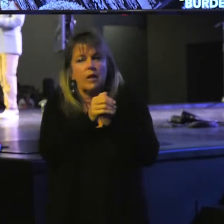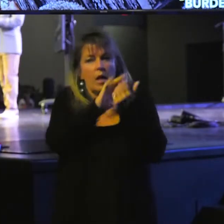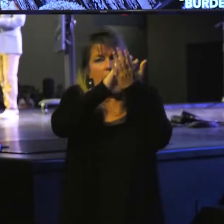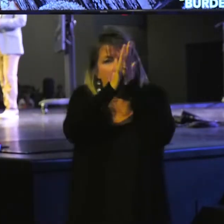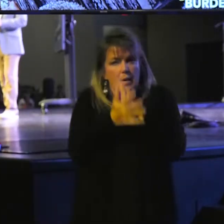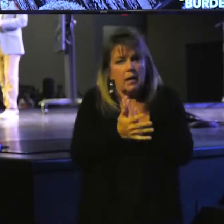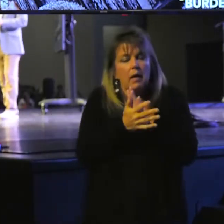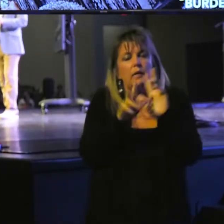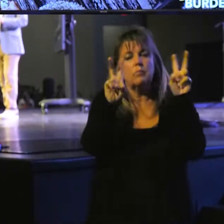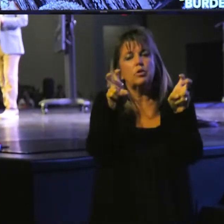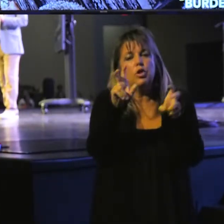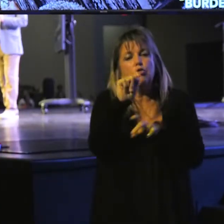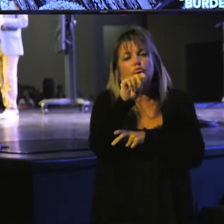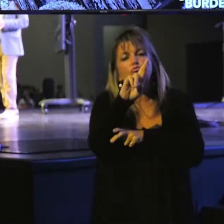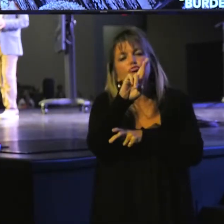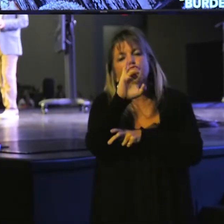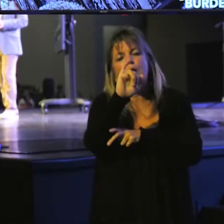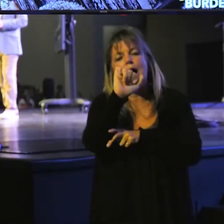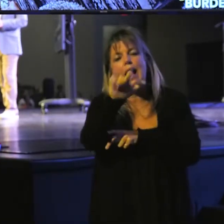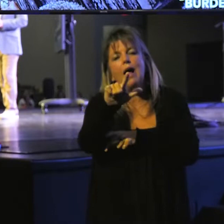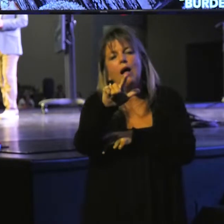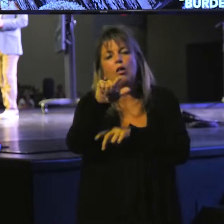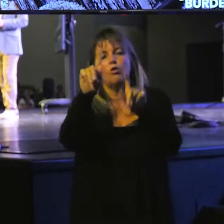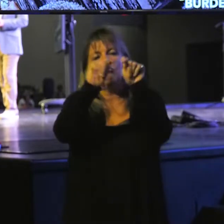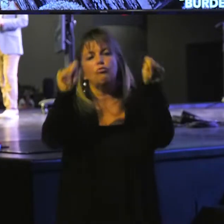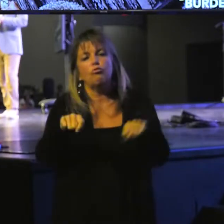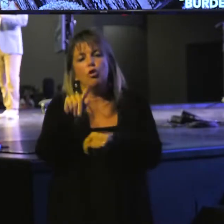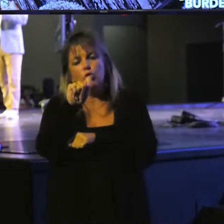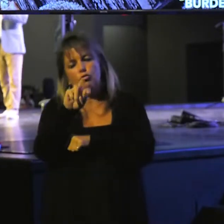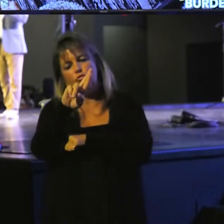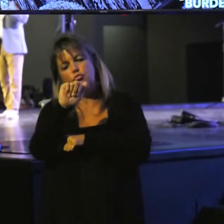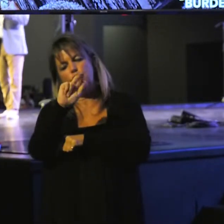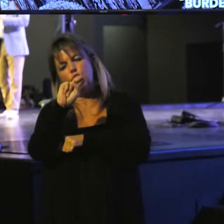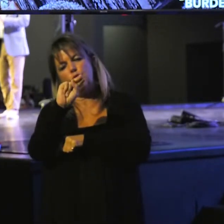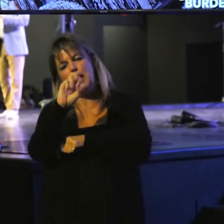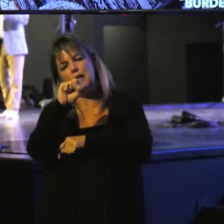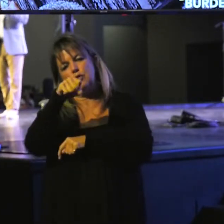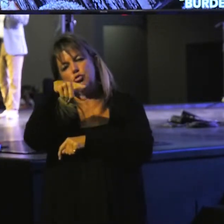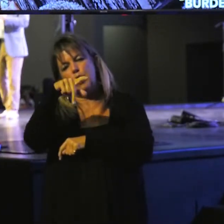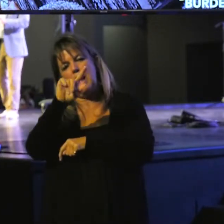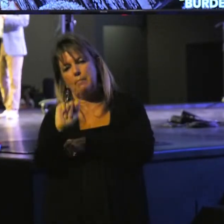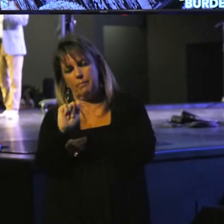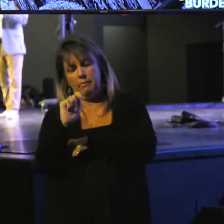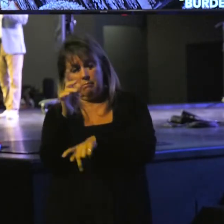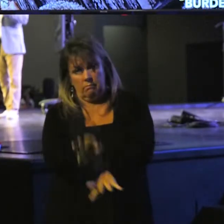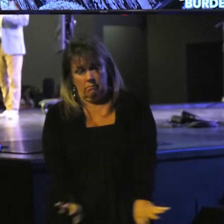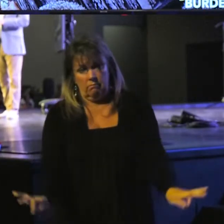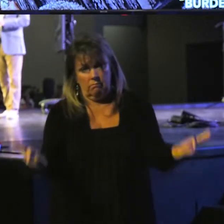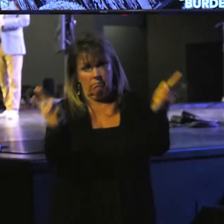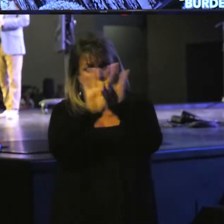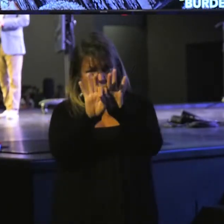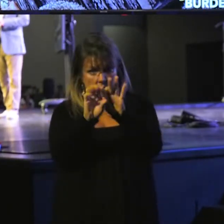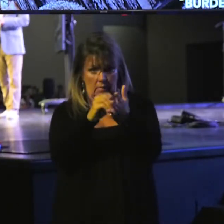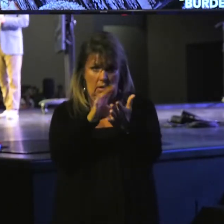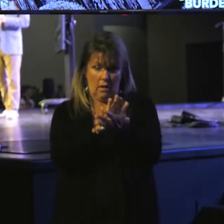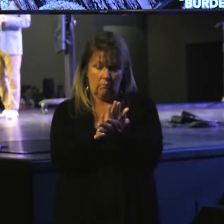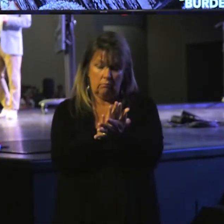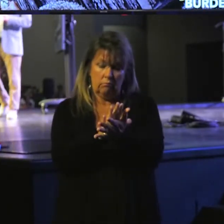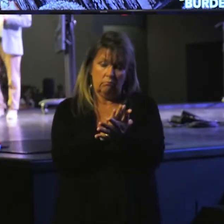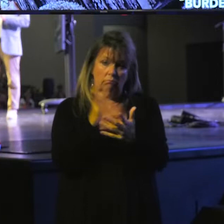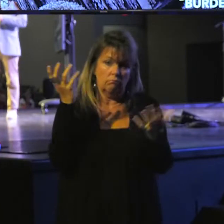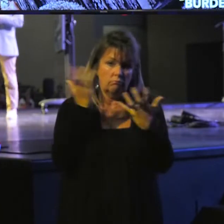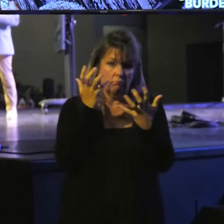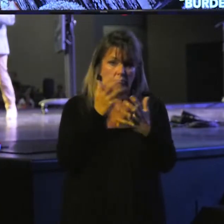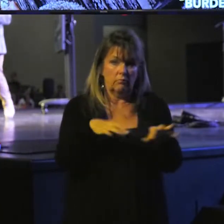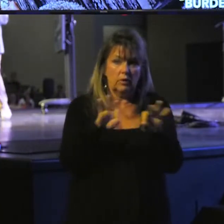becomes the trial transcript. It is a very important document. In fact,